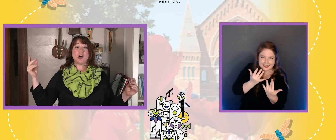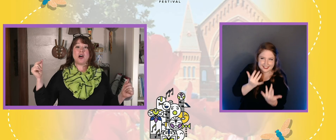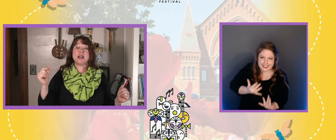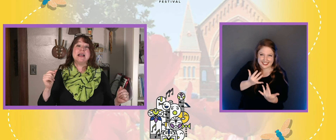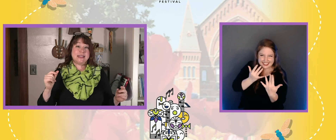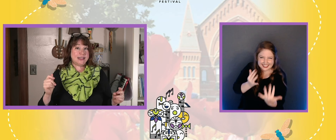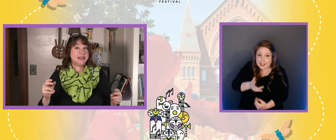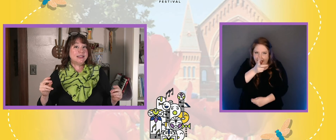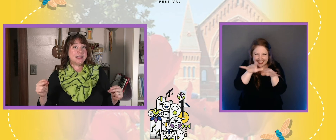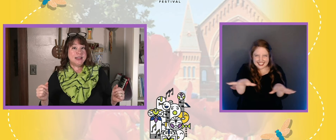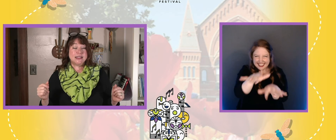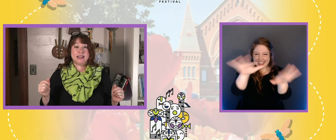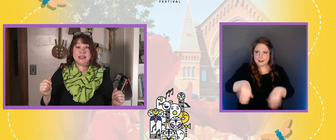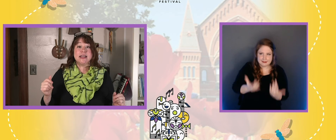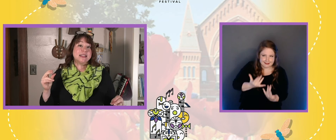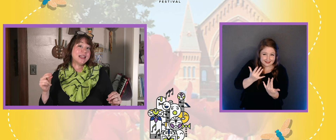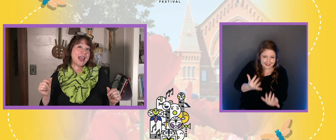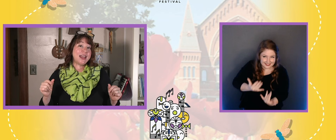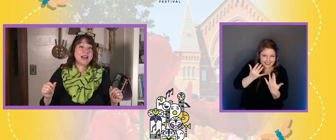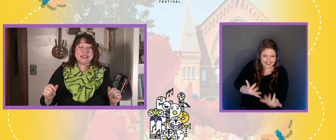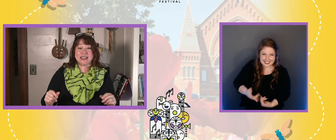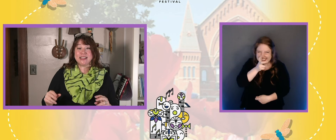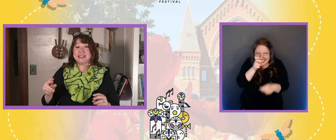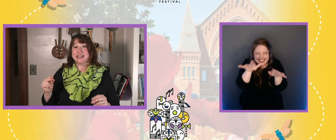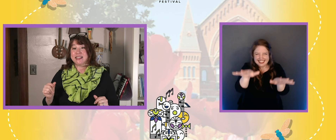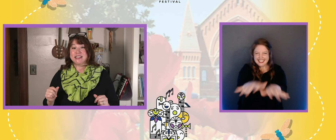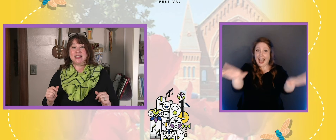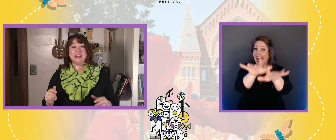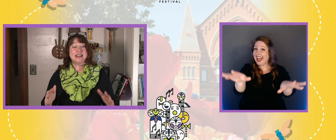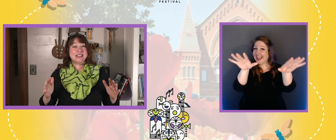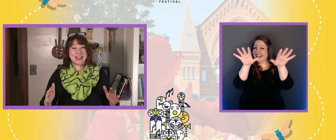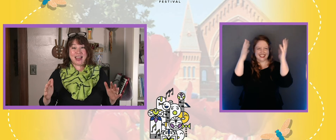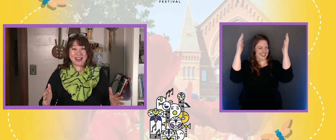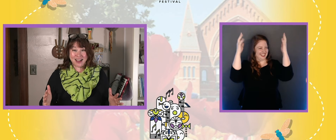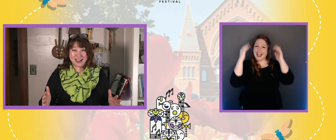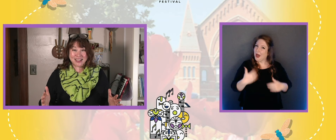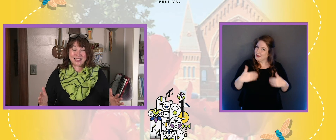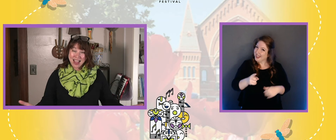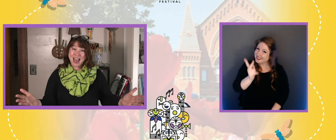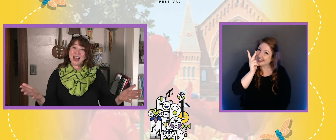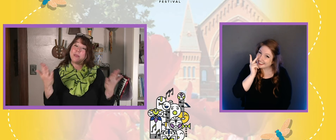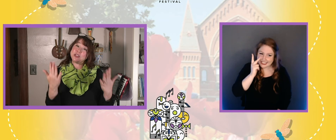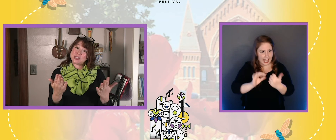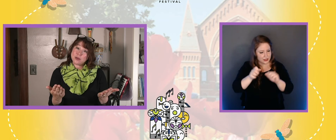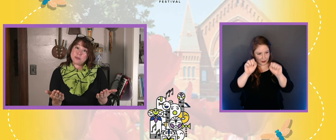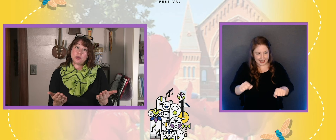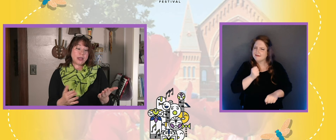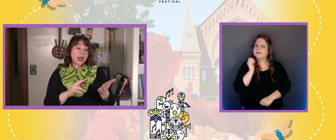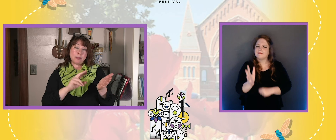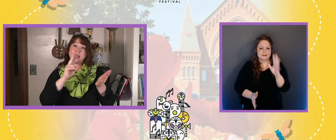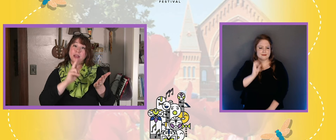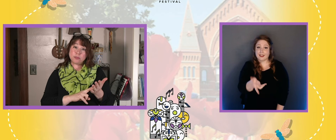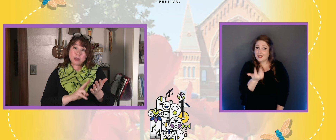sing out strong. Si, si, si, cicada. Si, si, si, cicada. Yeah! But do you see